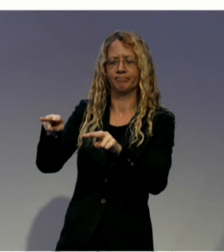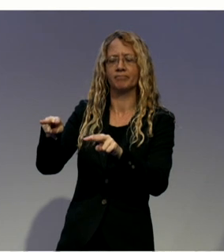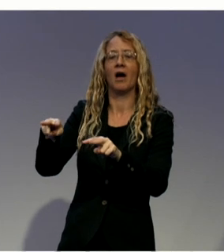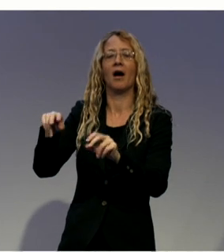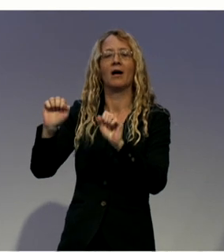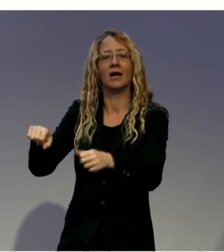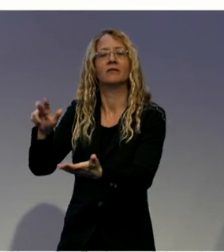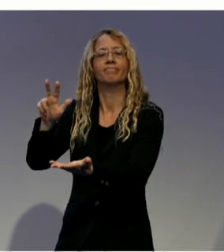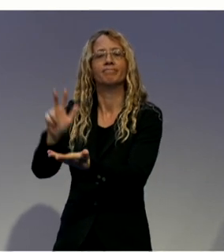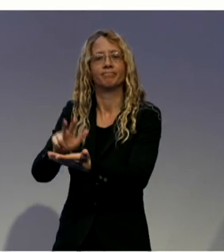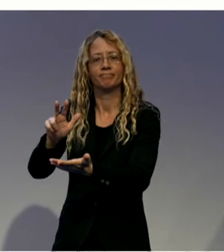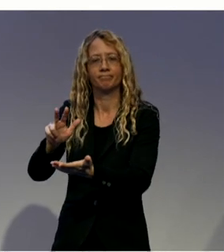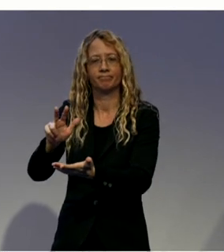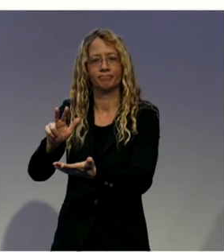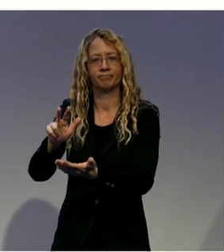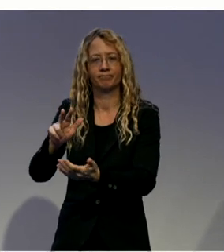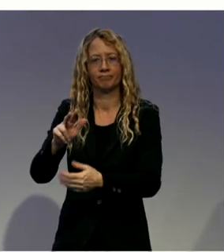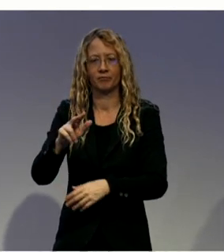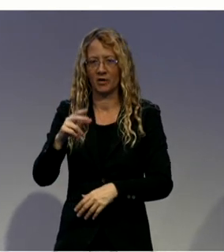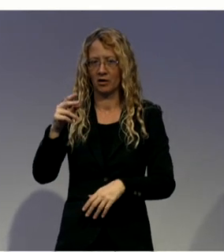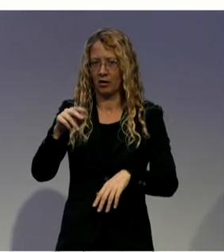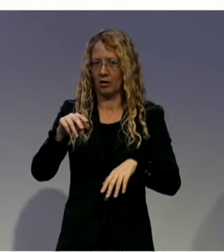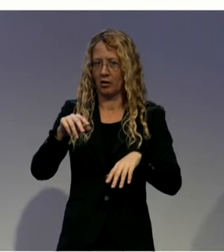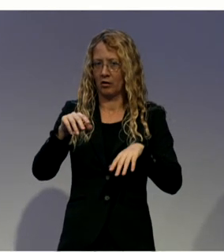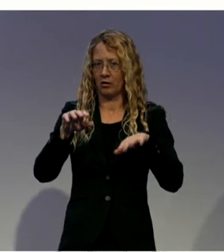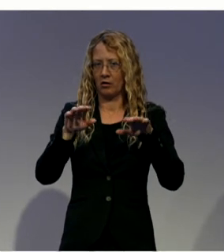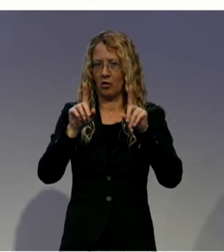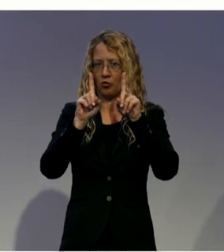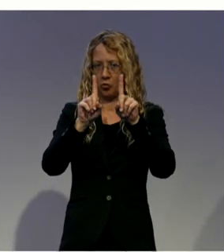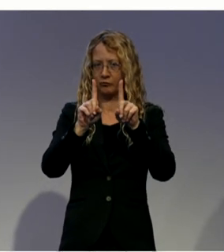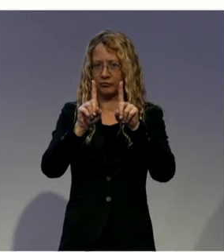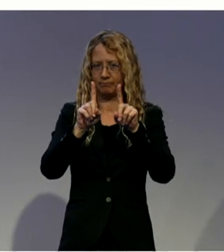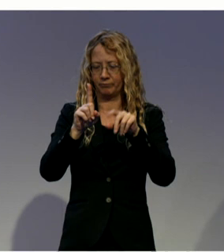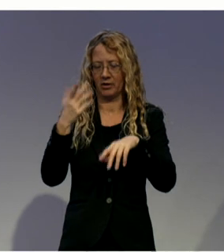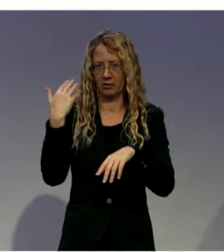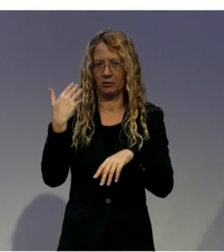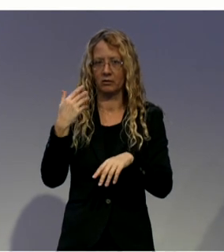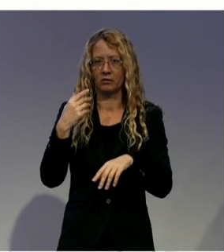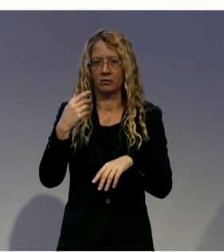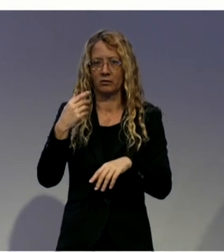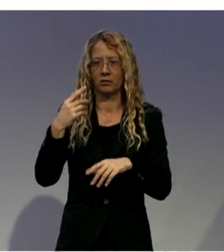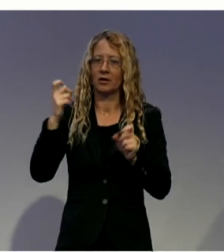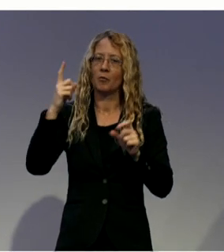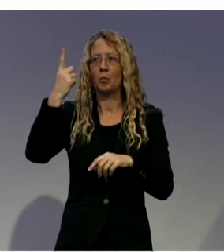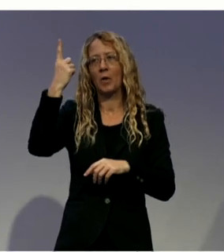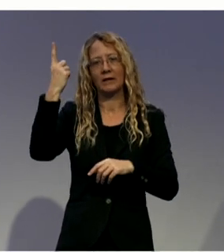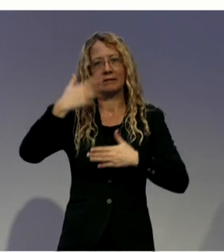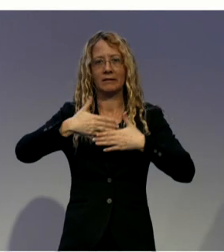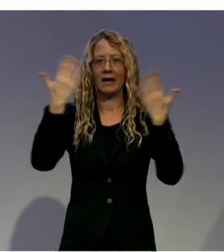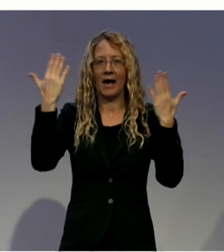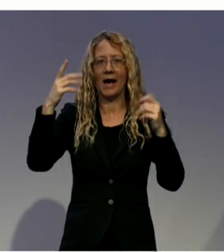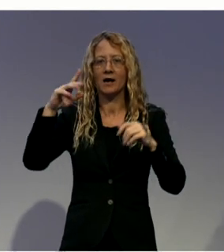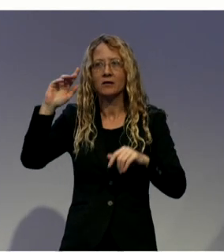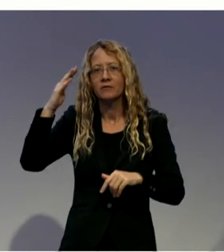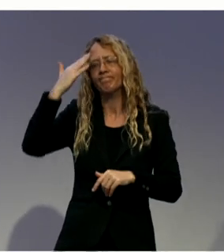2015. BCAN's developed this initiative to raise awareness of the barriers Indigenous